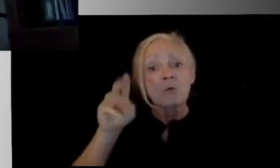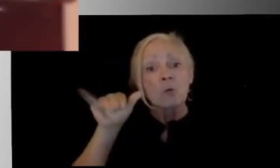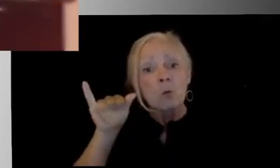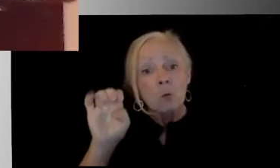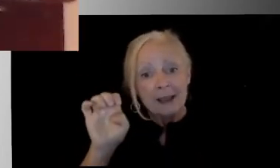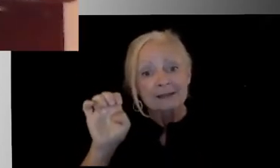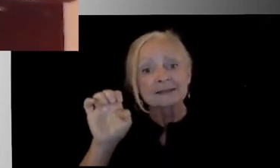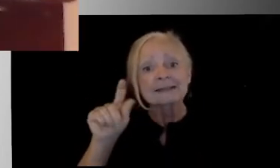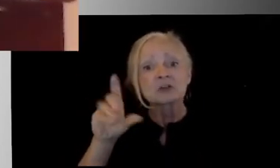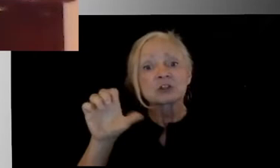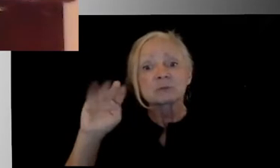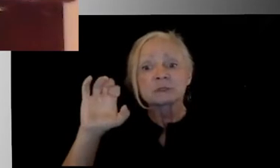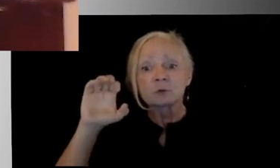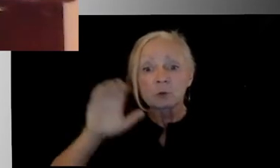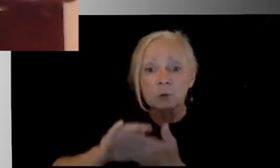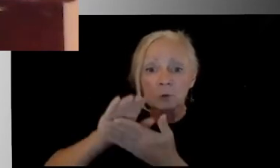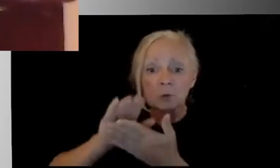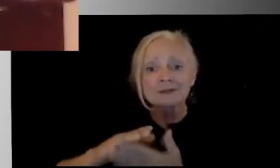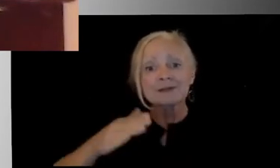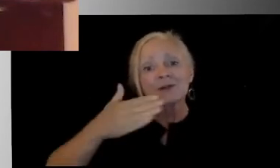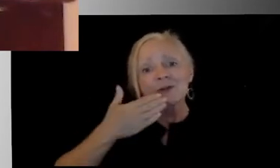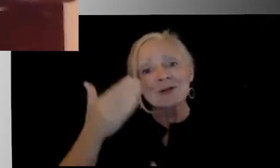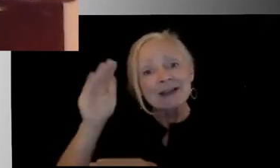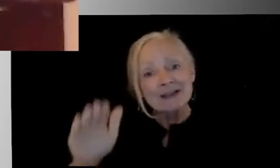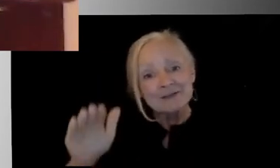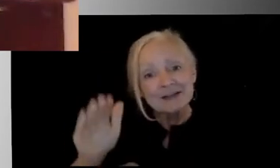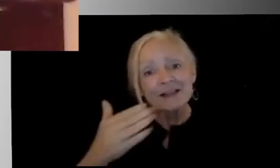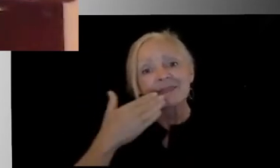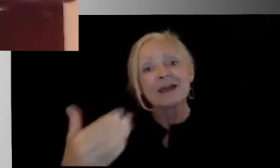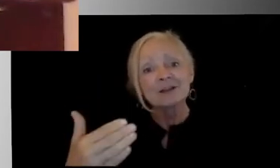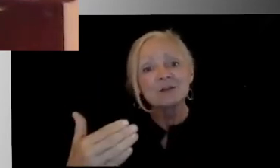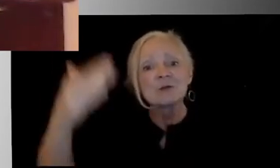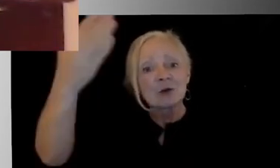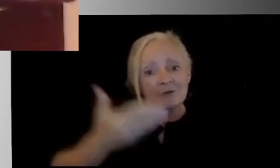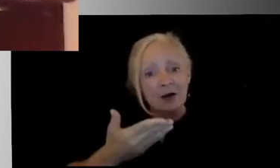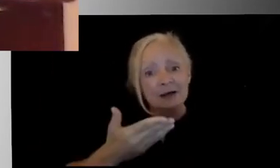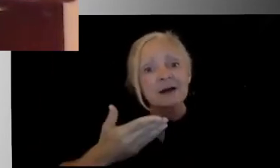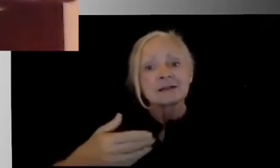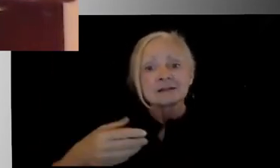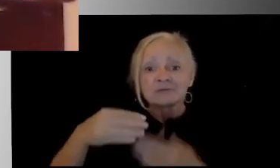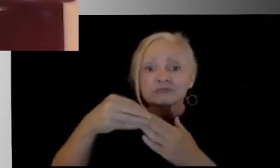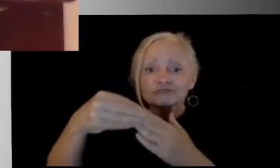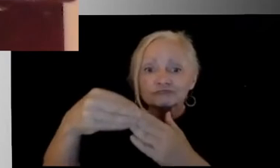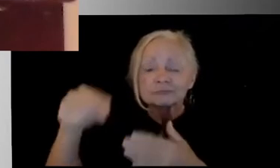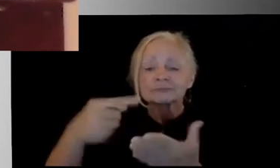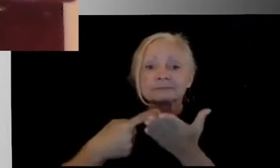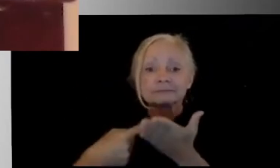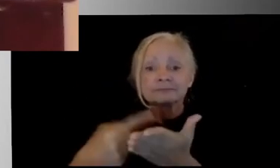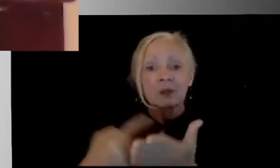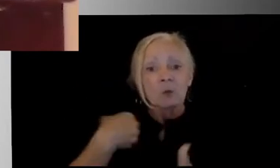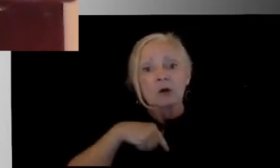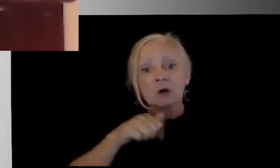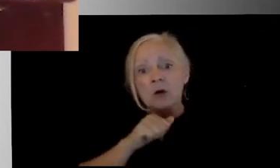Good evening, Eric. Thank you so much for having us and for moderating this discussion. It is one that we are all, of course, deeply embedded